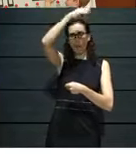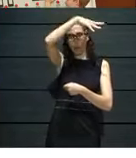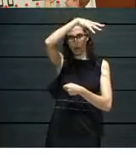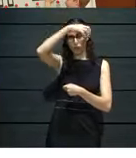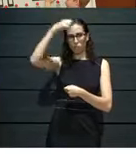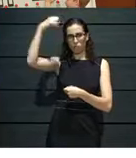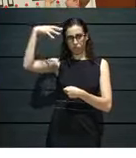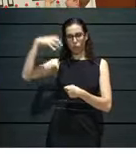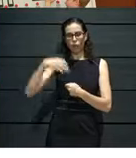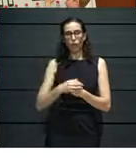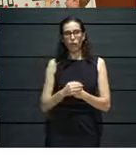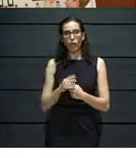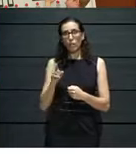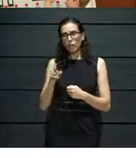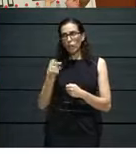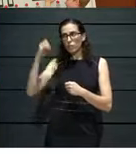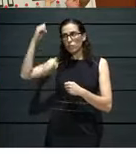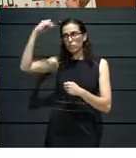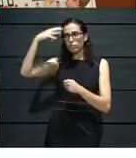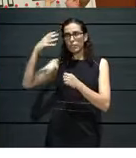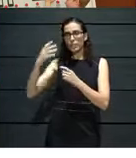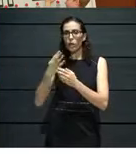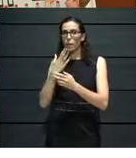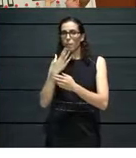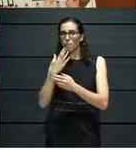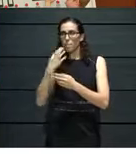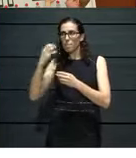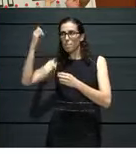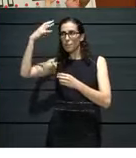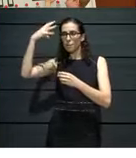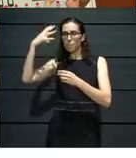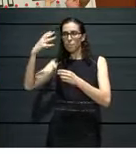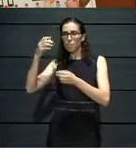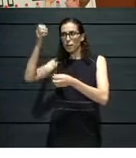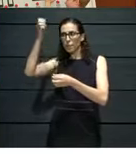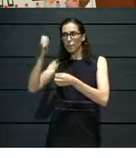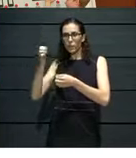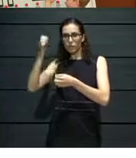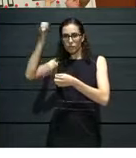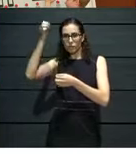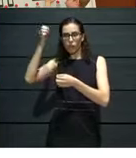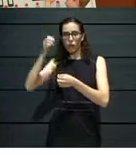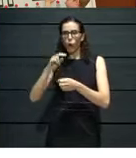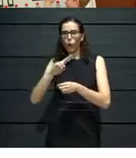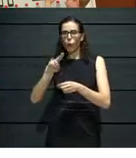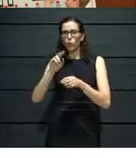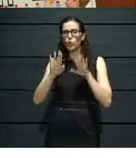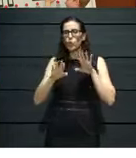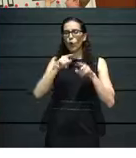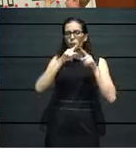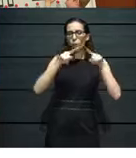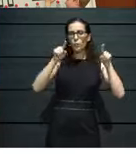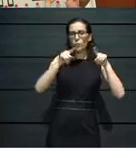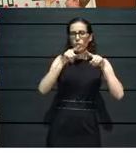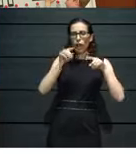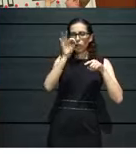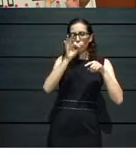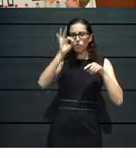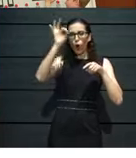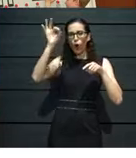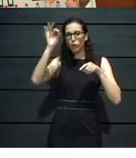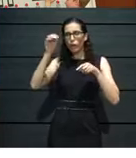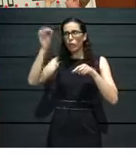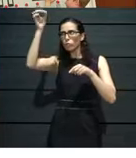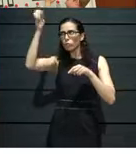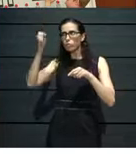can be triggered by those lights with a string and you create a note. And the sequencer